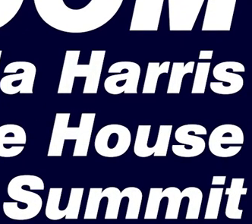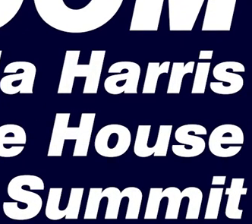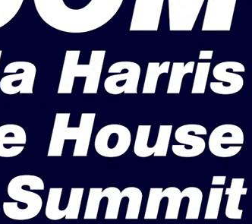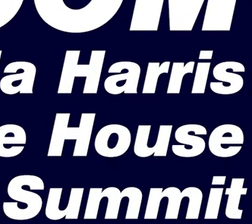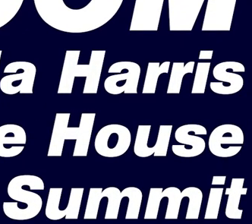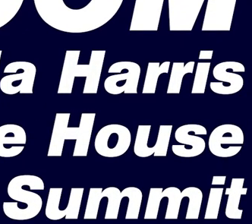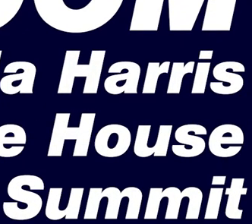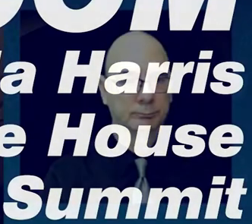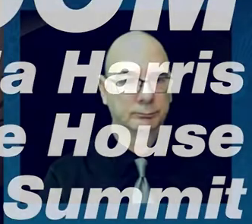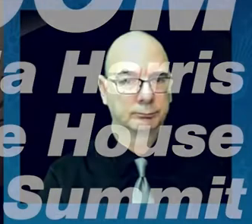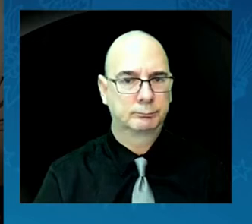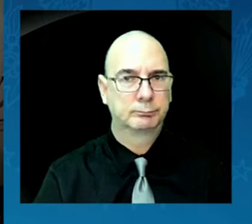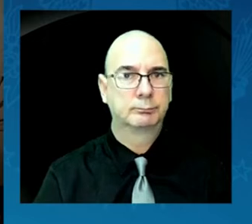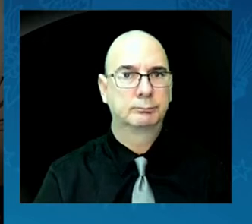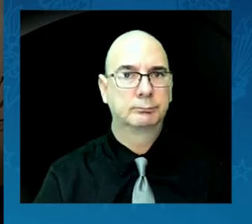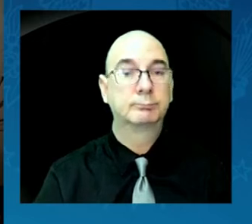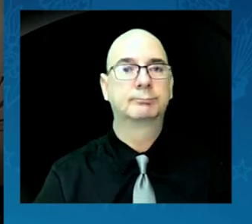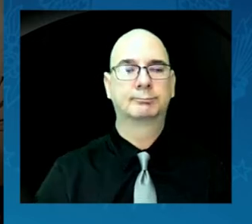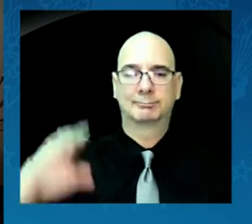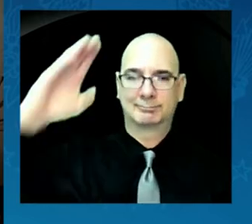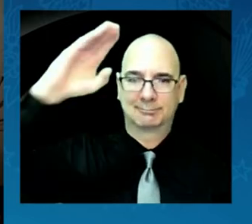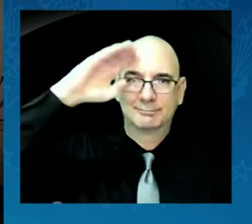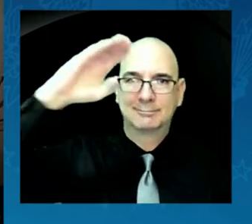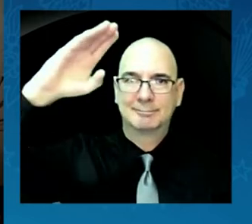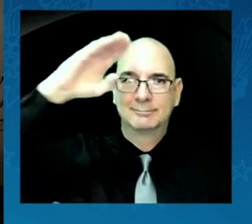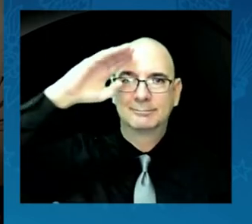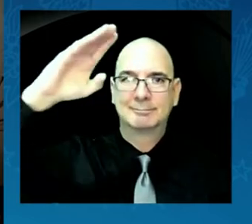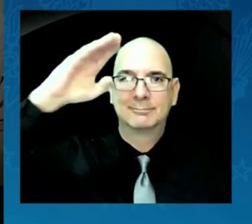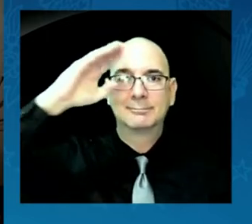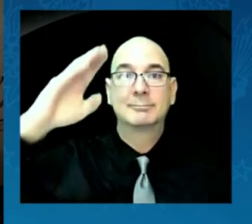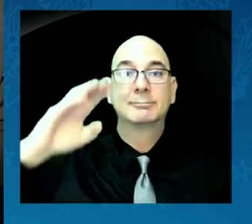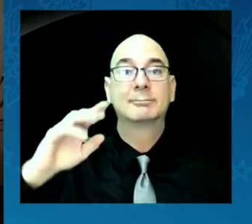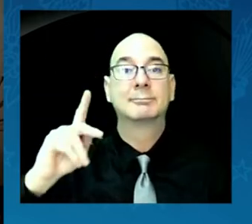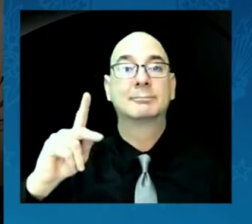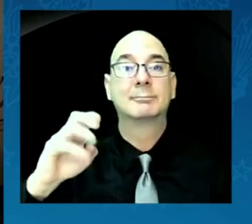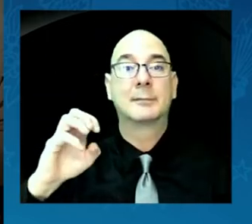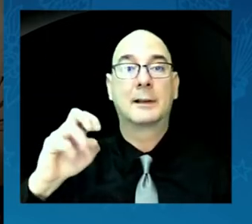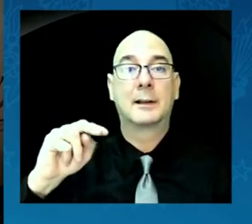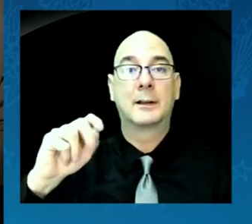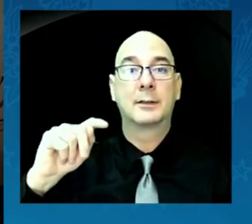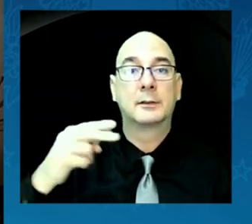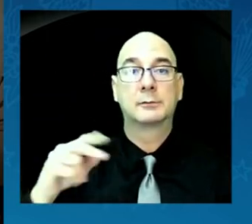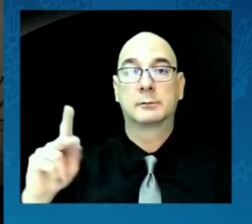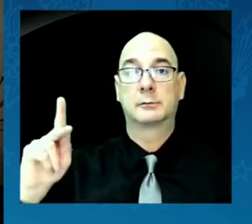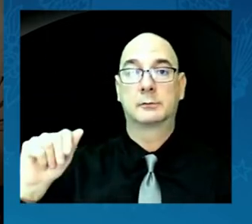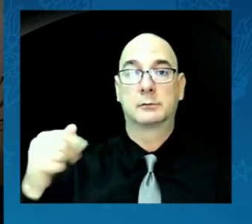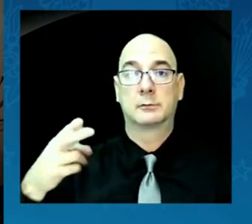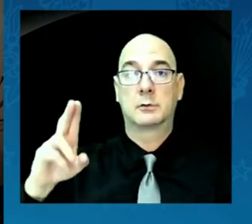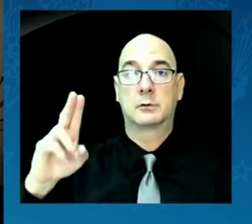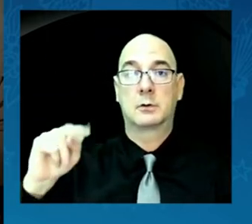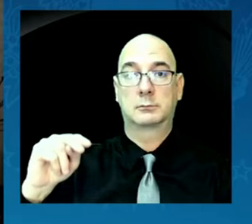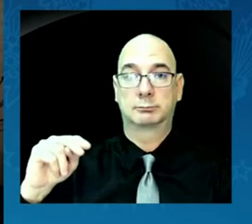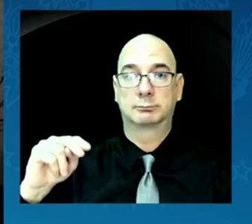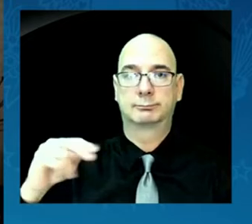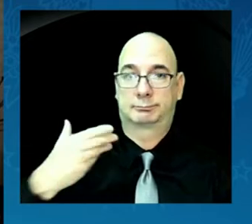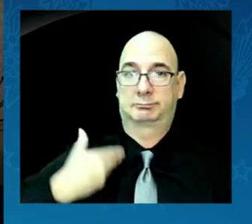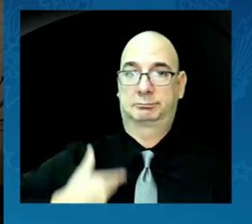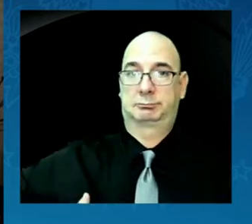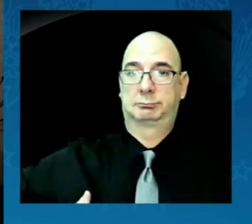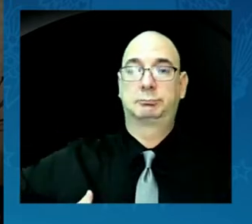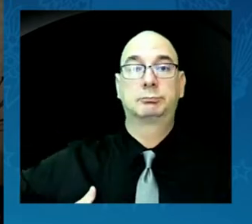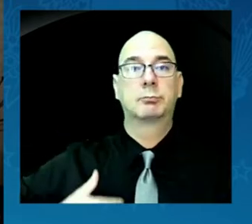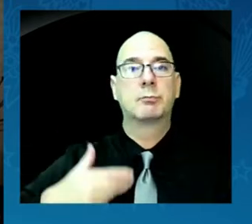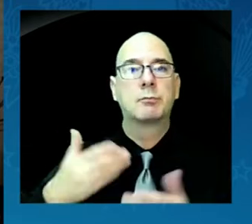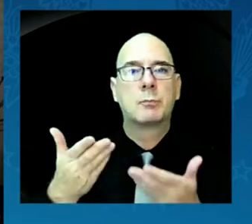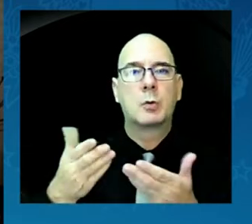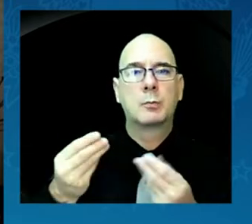Hello, I'm Kenneth Kahn coming to you from the Somala Chumash lands. This is not the first time I've had